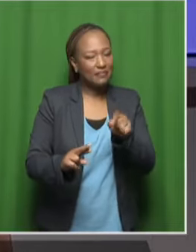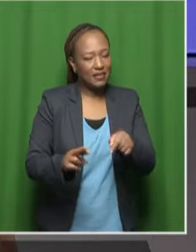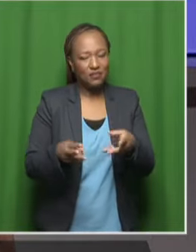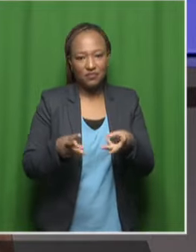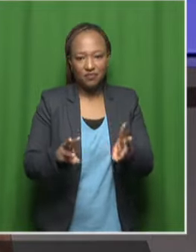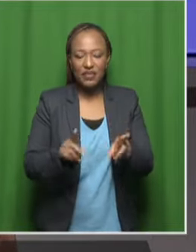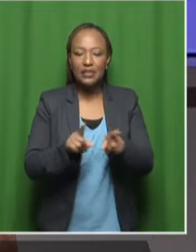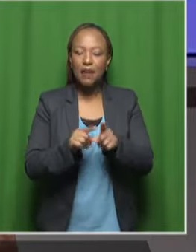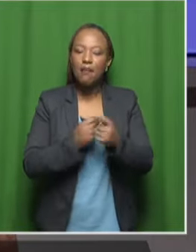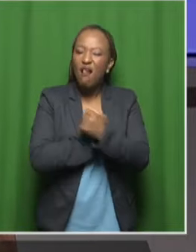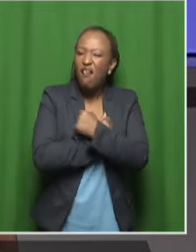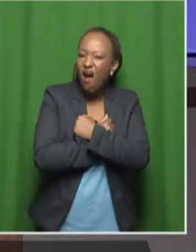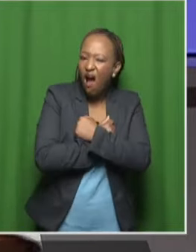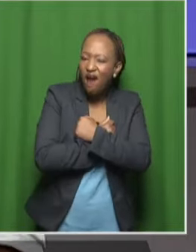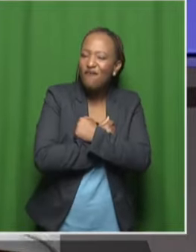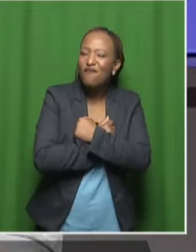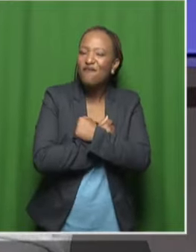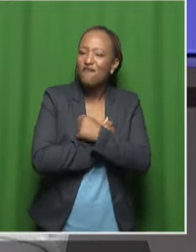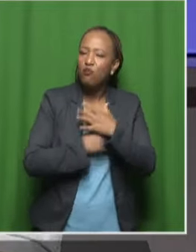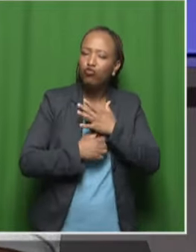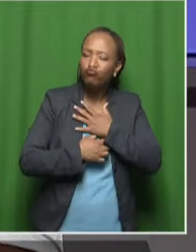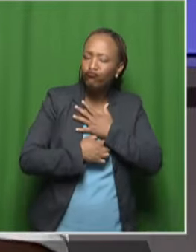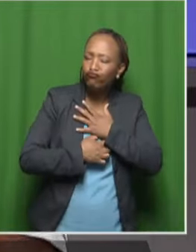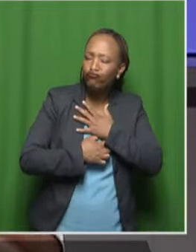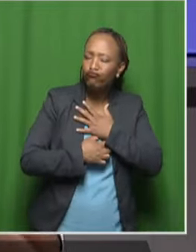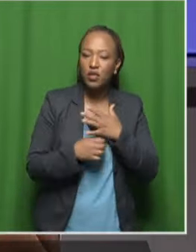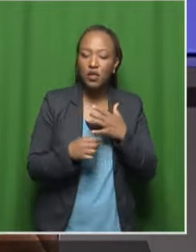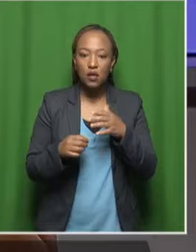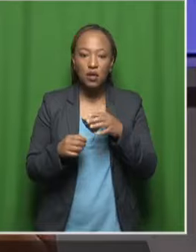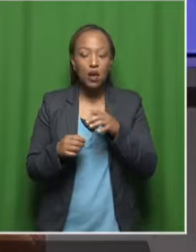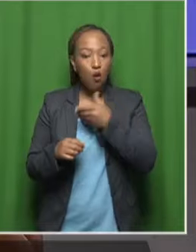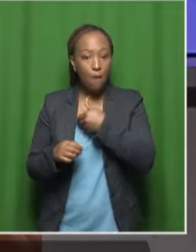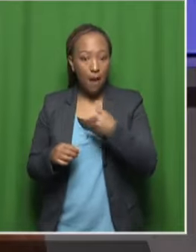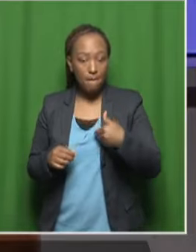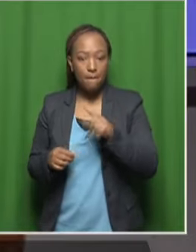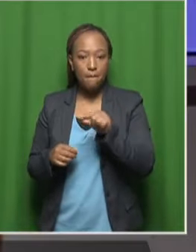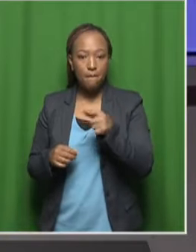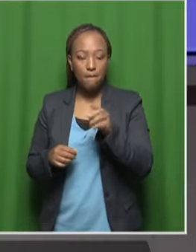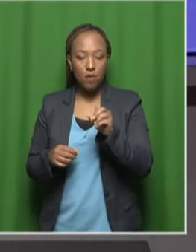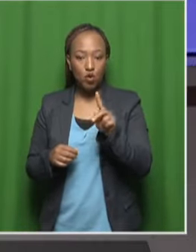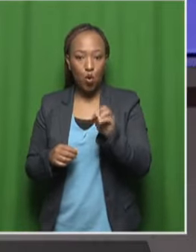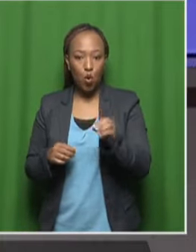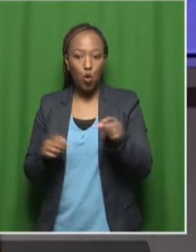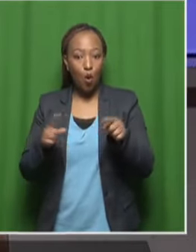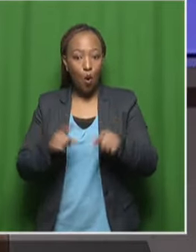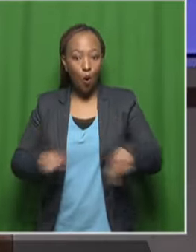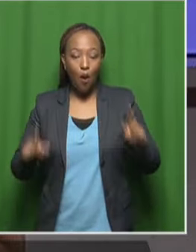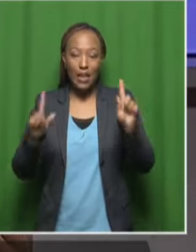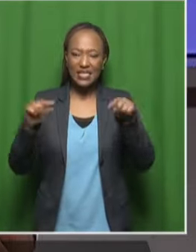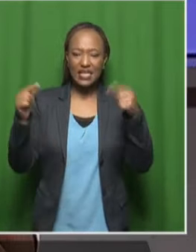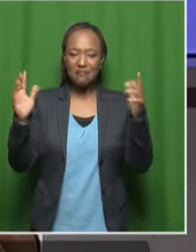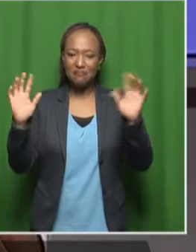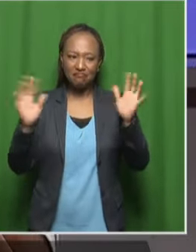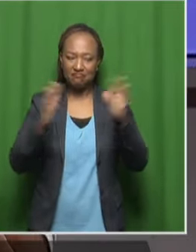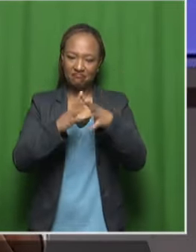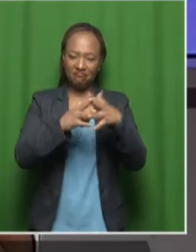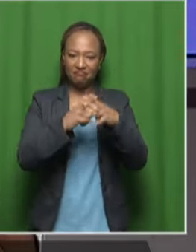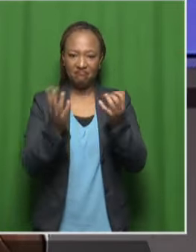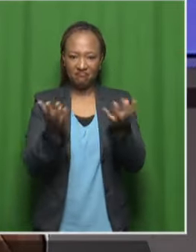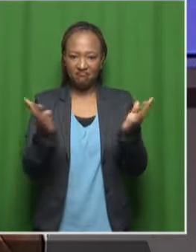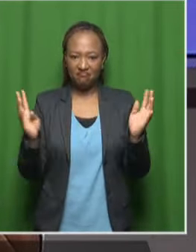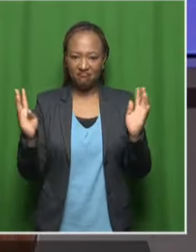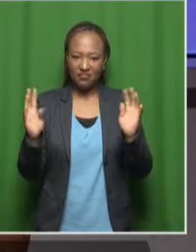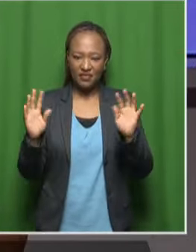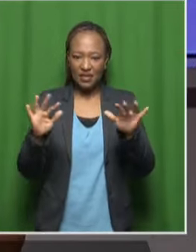admiration and love. as you saw, as even Mamtoko saw, as we went home, first you get the crew and the crew is all rowdy, because that's what they do. But then as they started